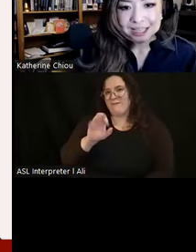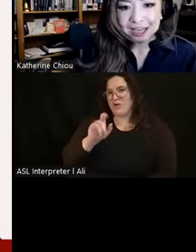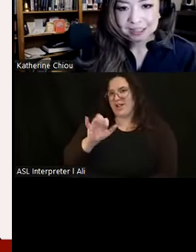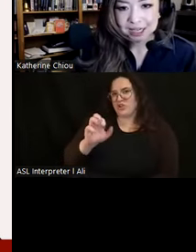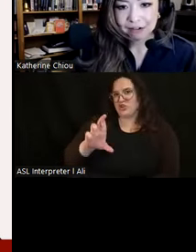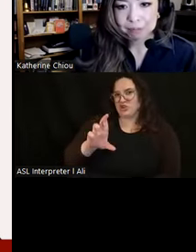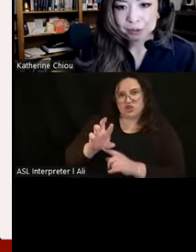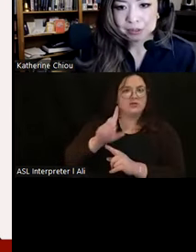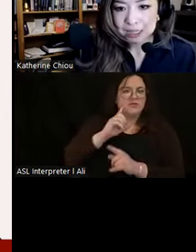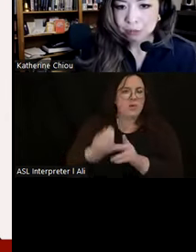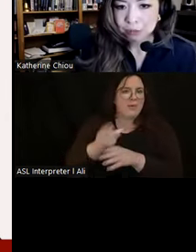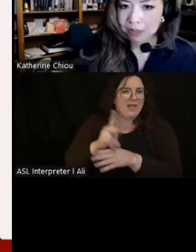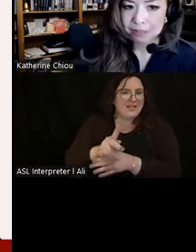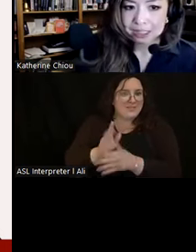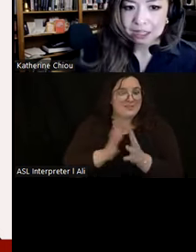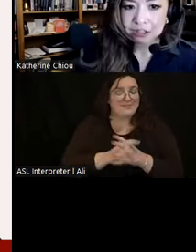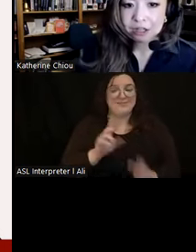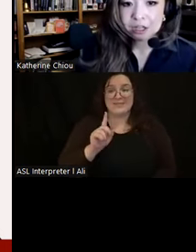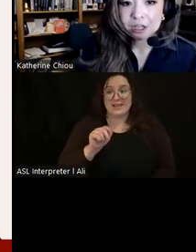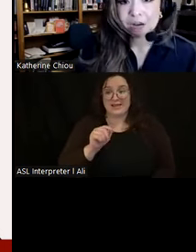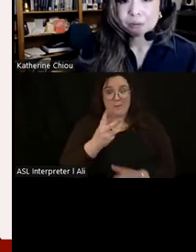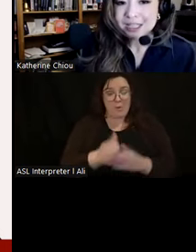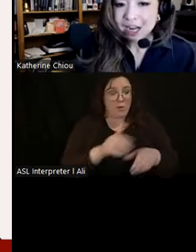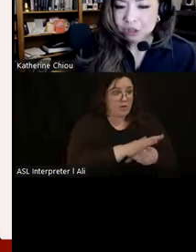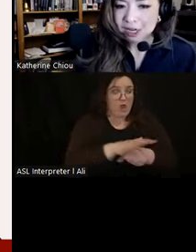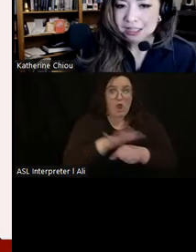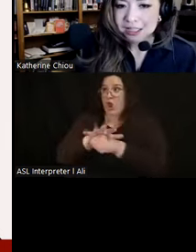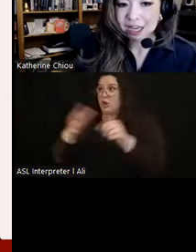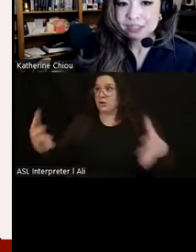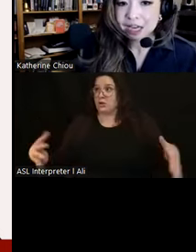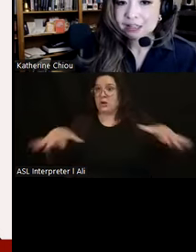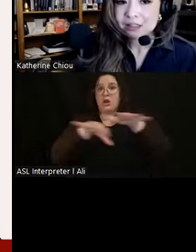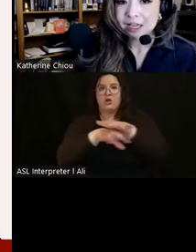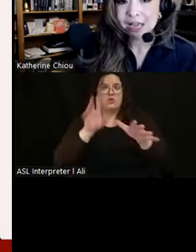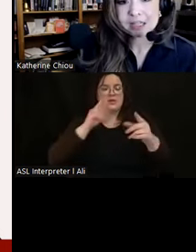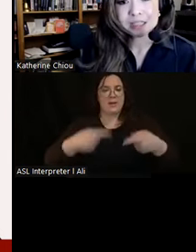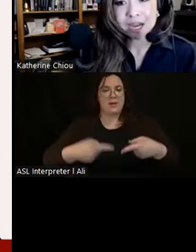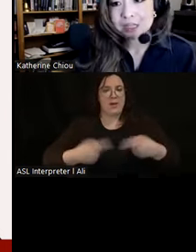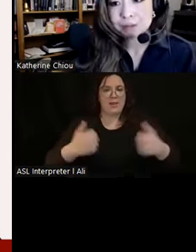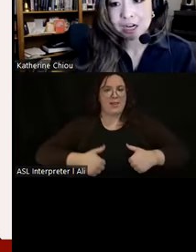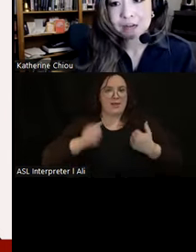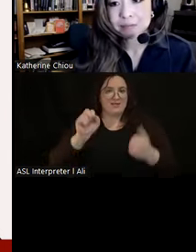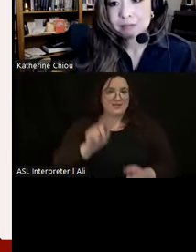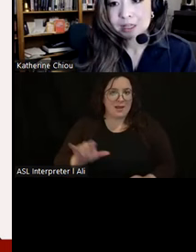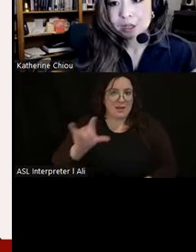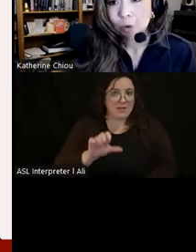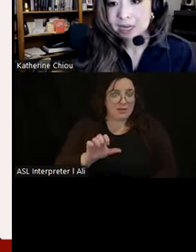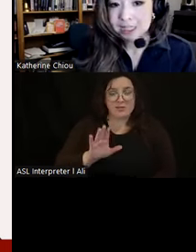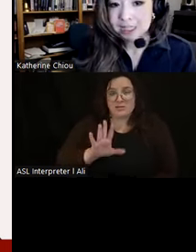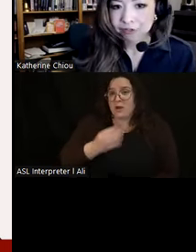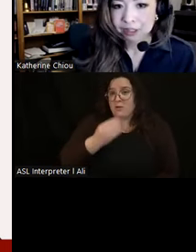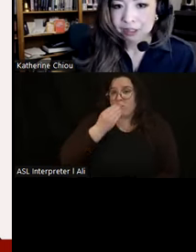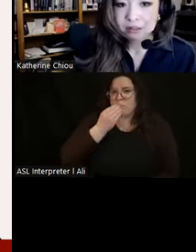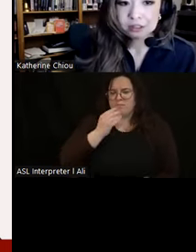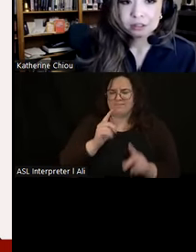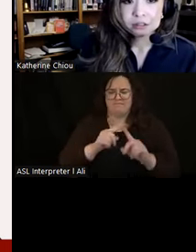synthesize the data from both sites, when we bring them together, we see contrasting lifestyles and the diets become quite